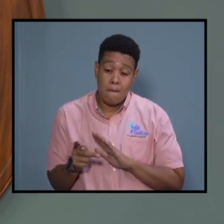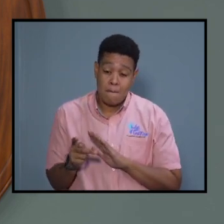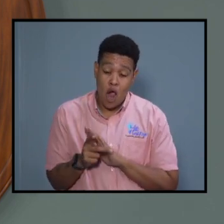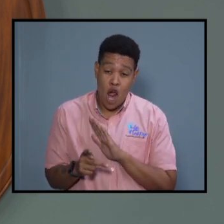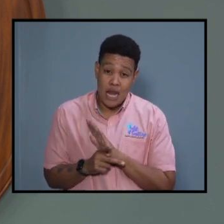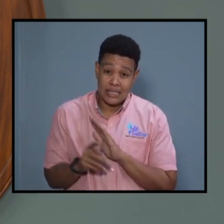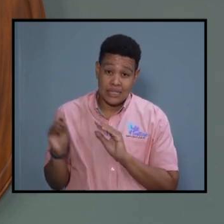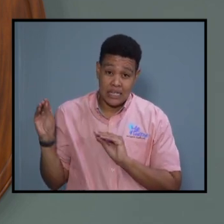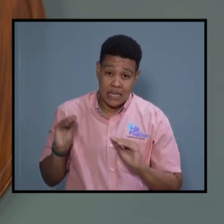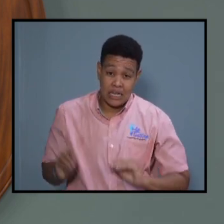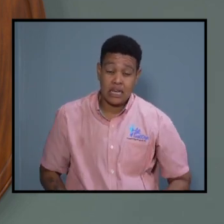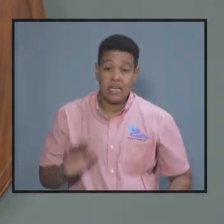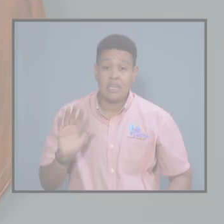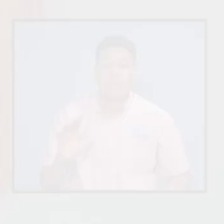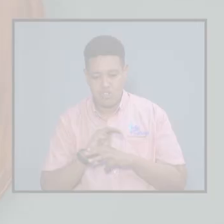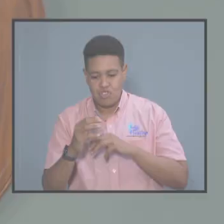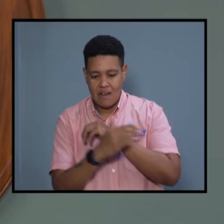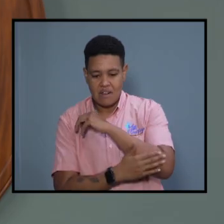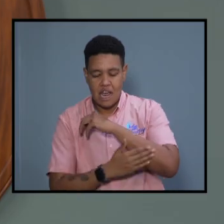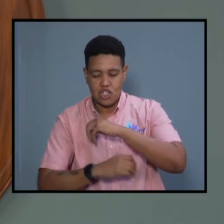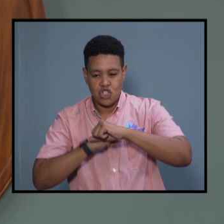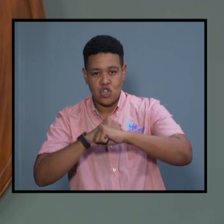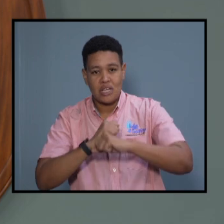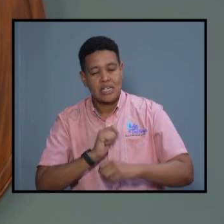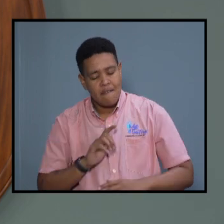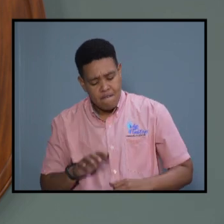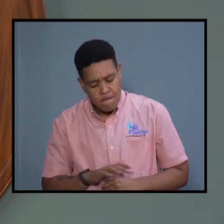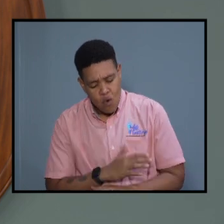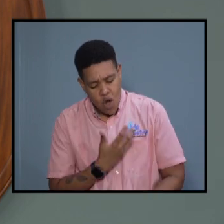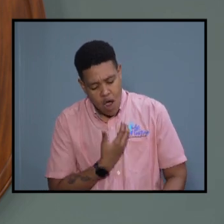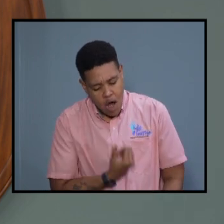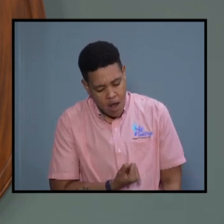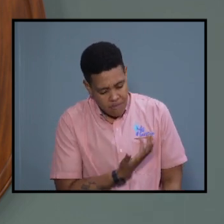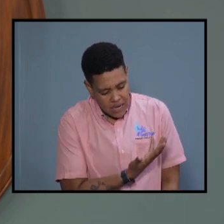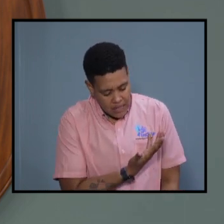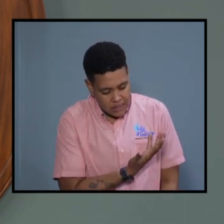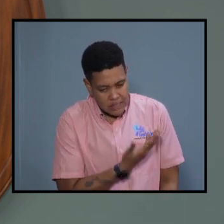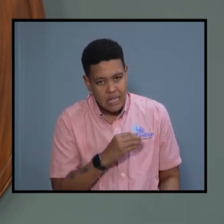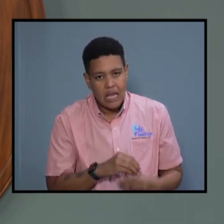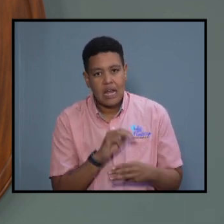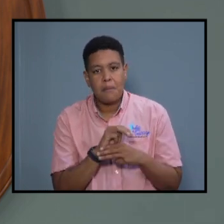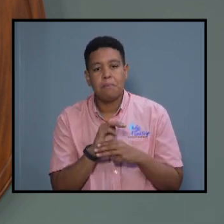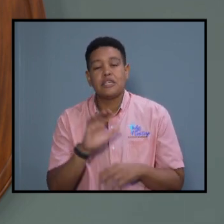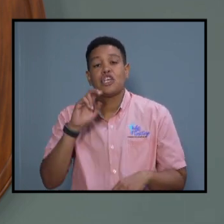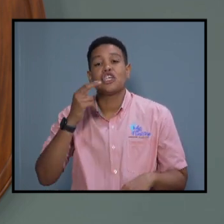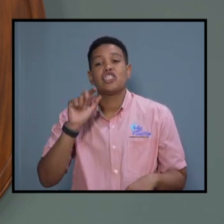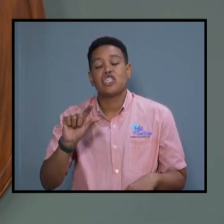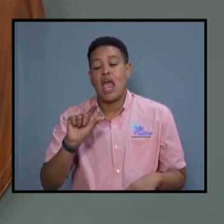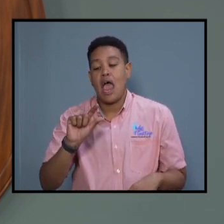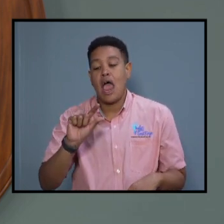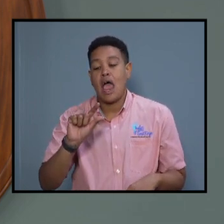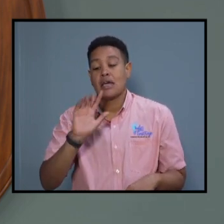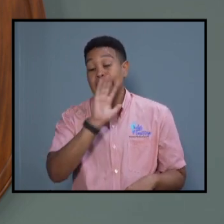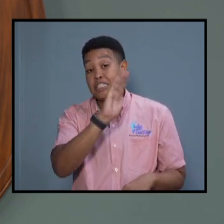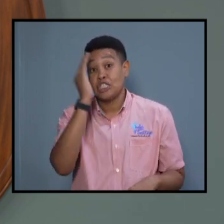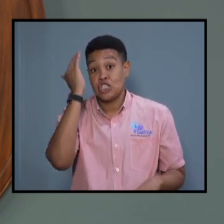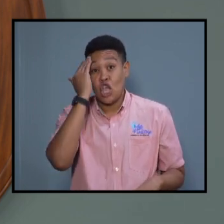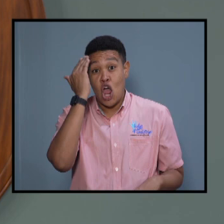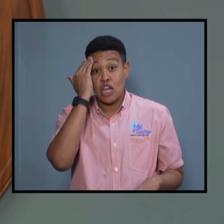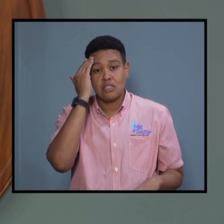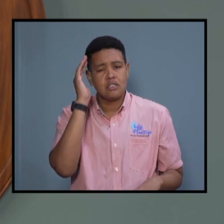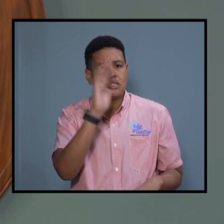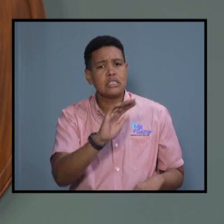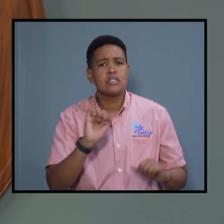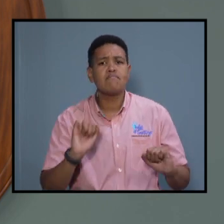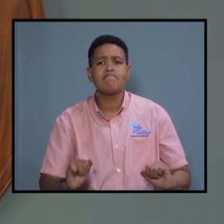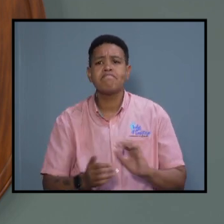and the structural. I have full confidence in Minister Chang, in his knowledge, in his